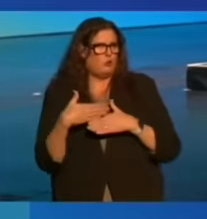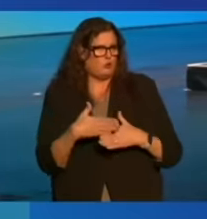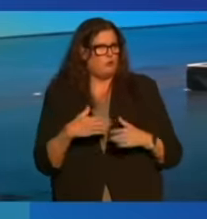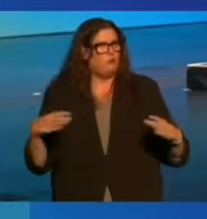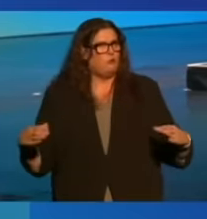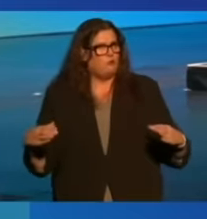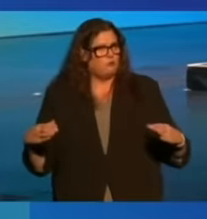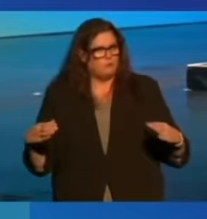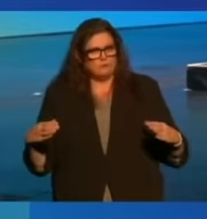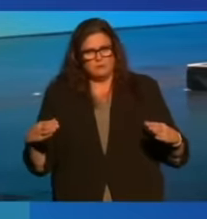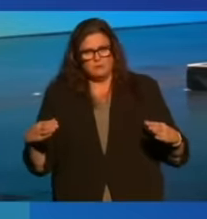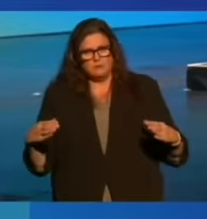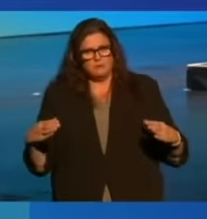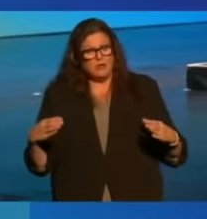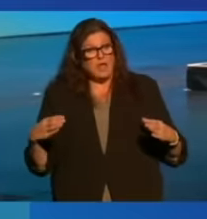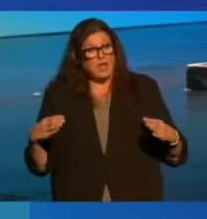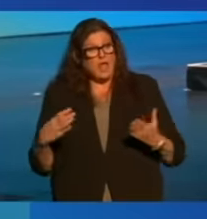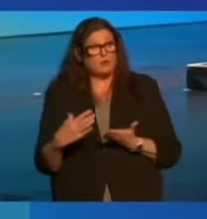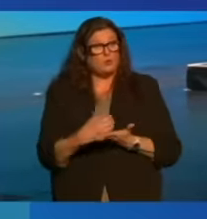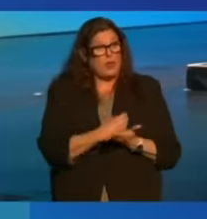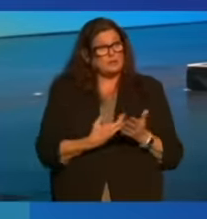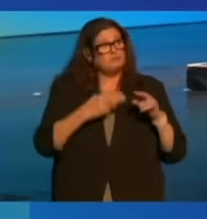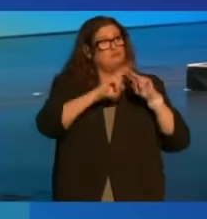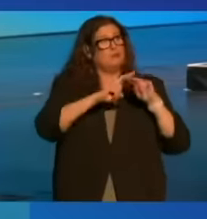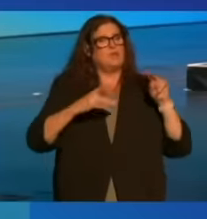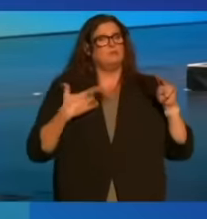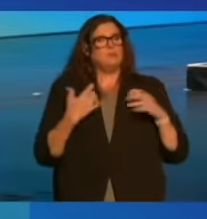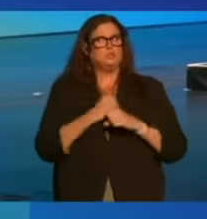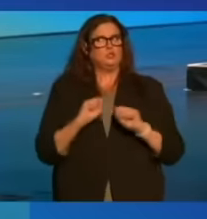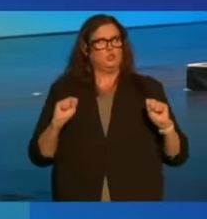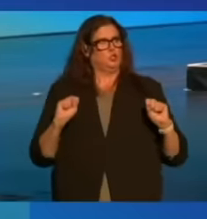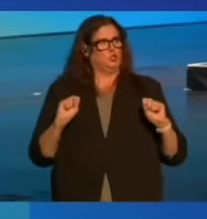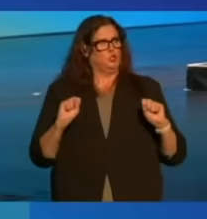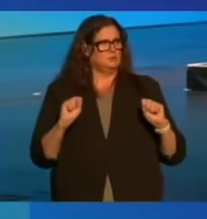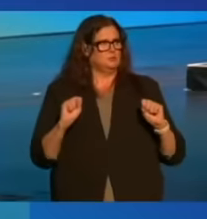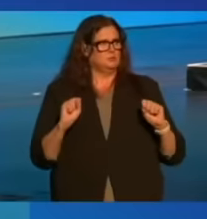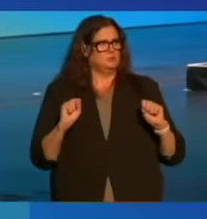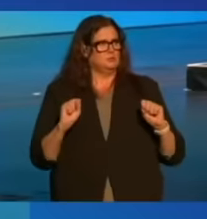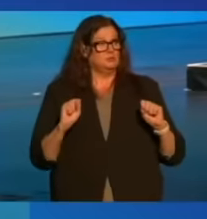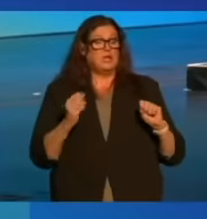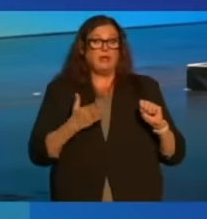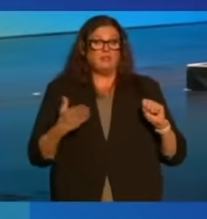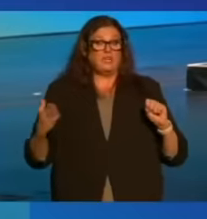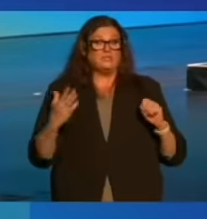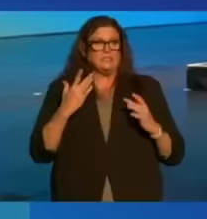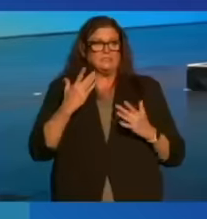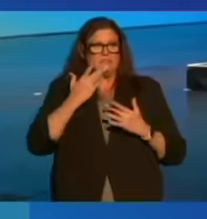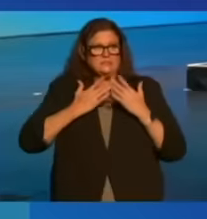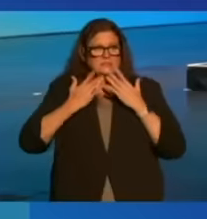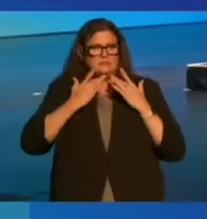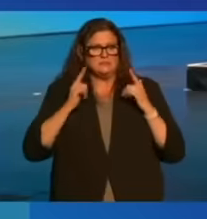And people's wages are getting going up and people feel more secure. When things get tighter,